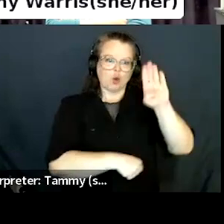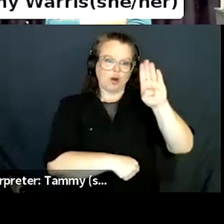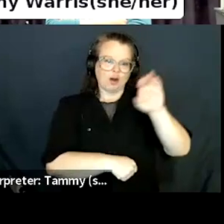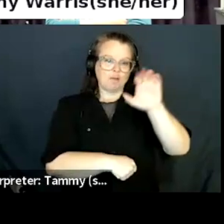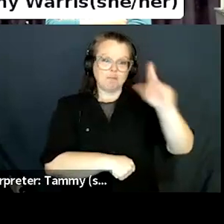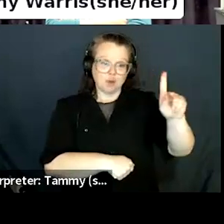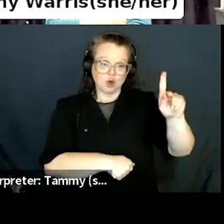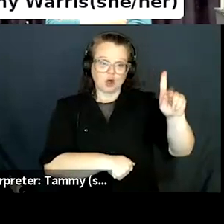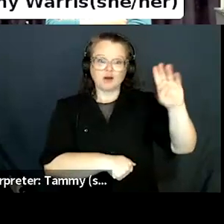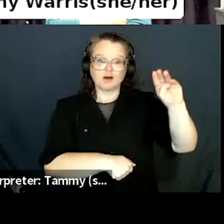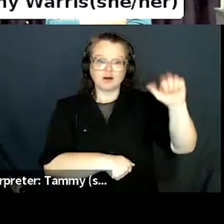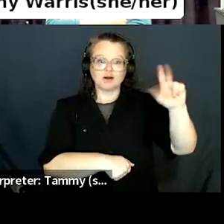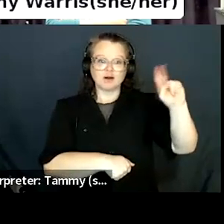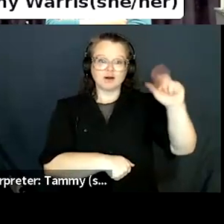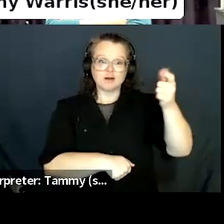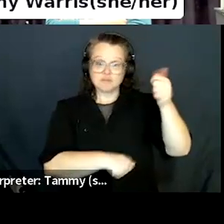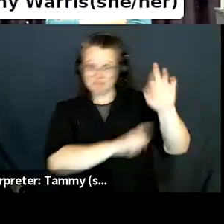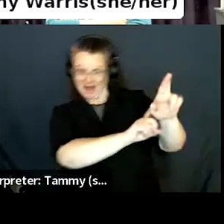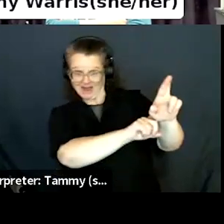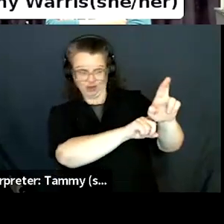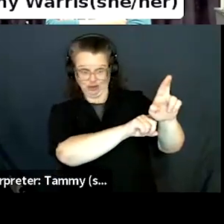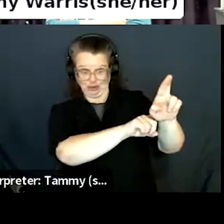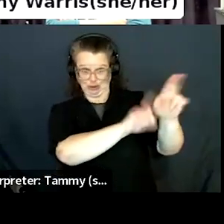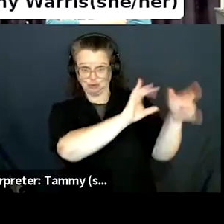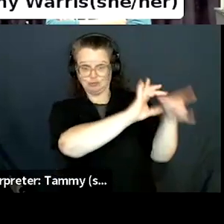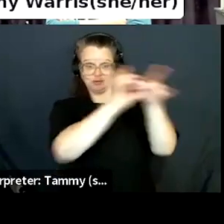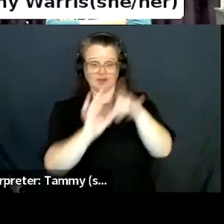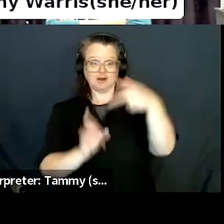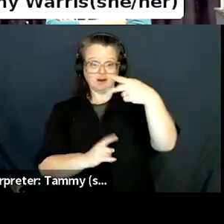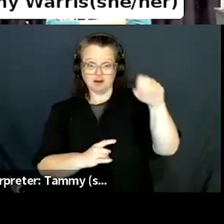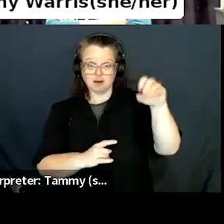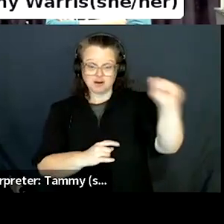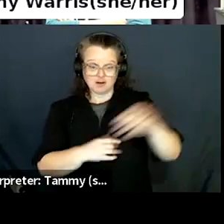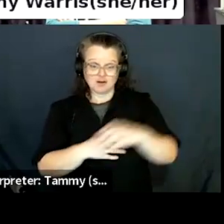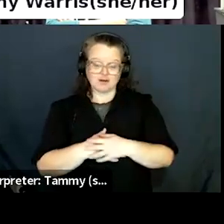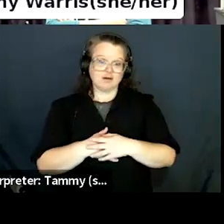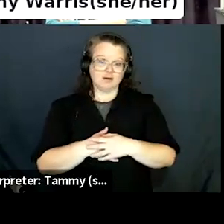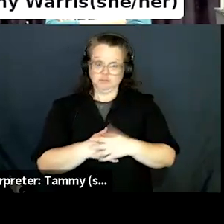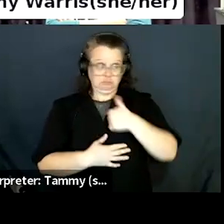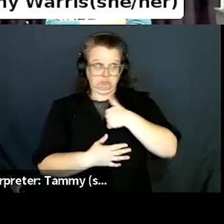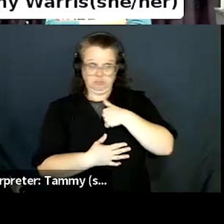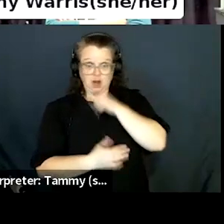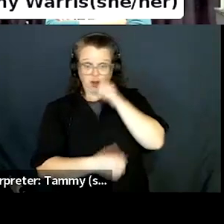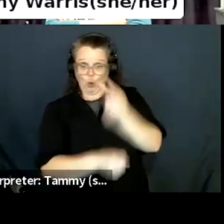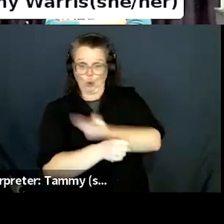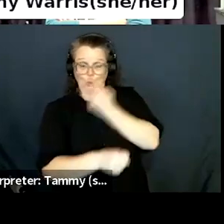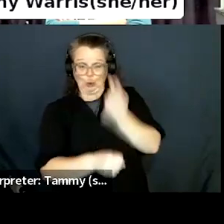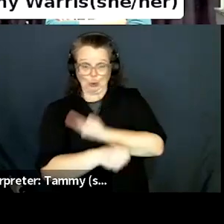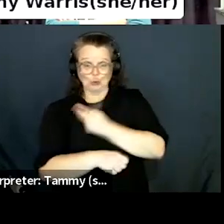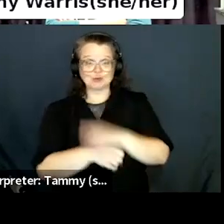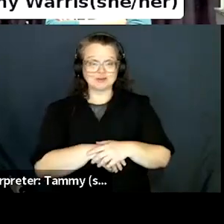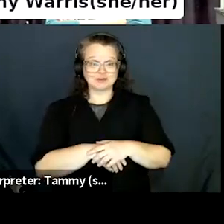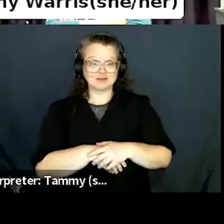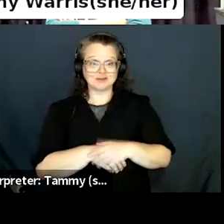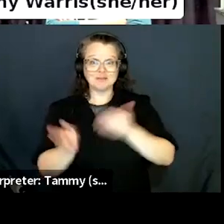which we're not on book manager, we have to message some of our reps sometimes and say like, hey, like we can't open these lists. Can you send them